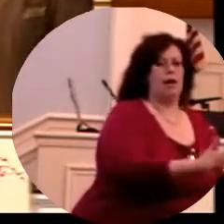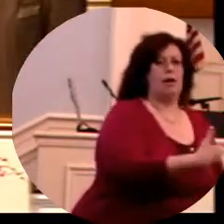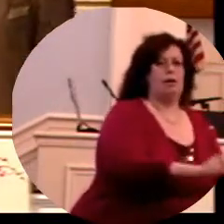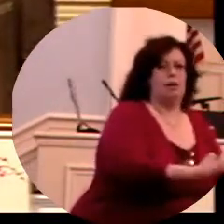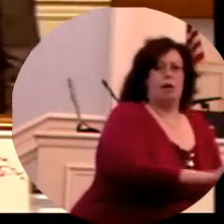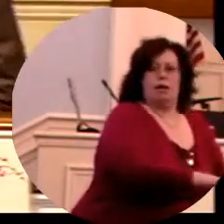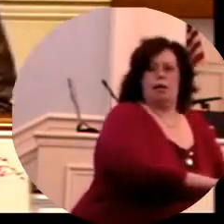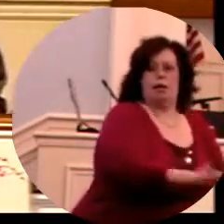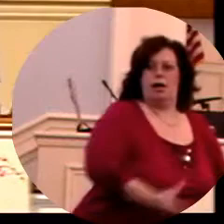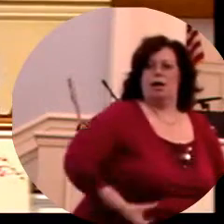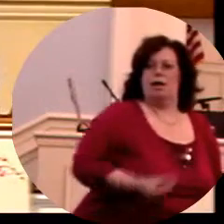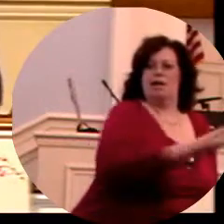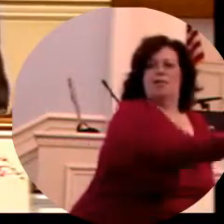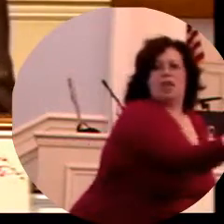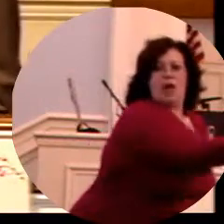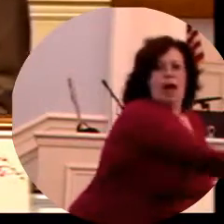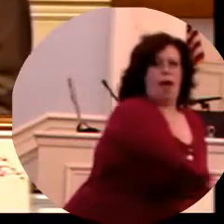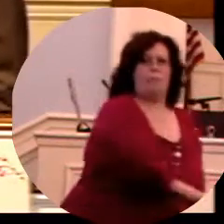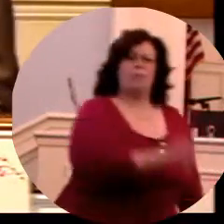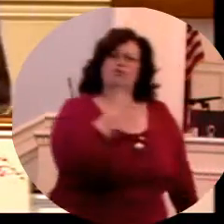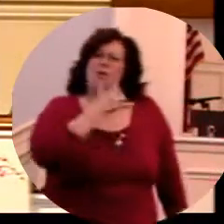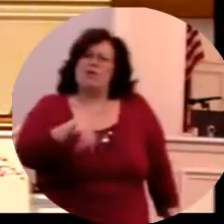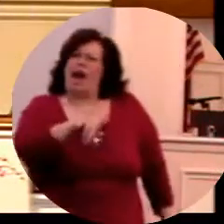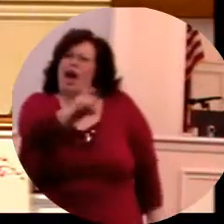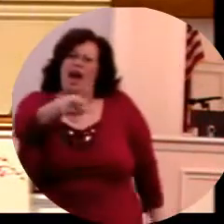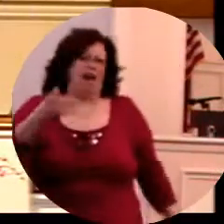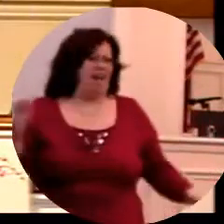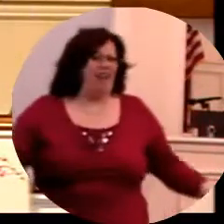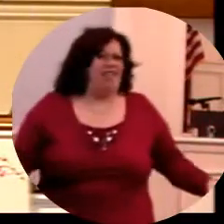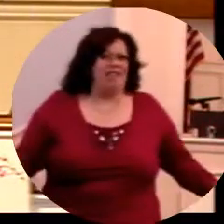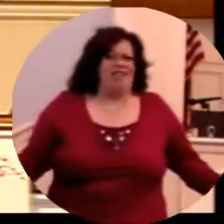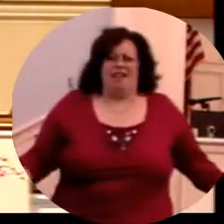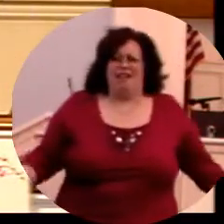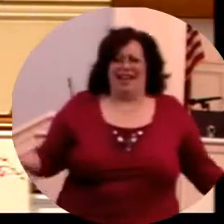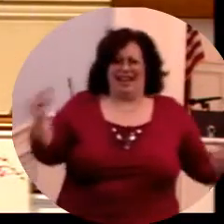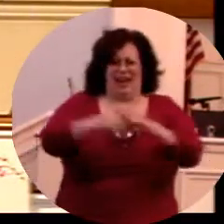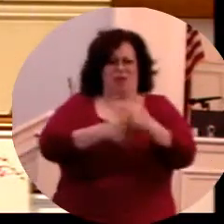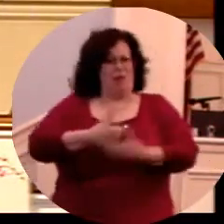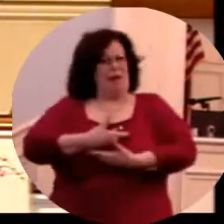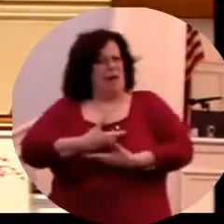be wrong with that? What's wrong with that? See,